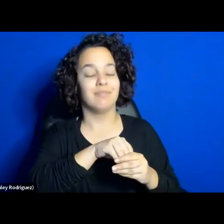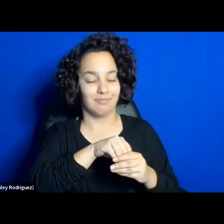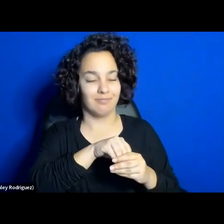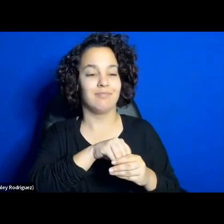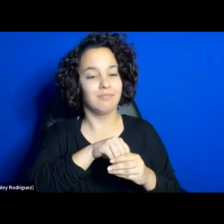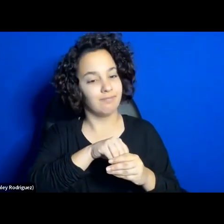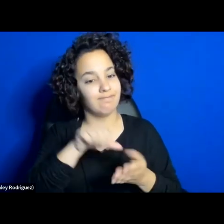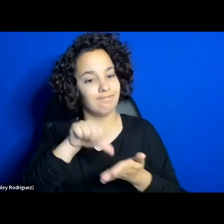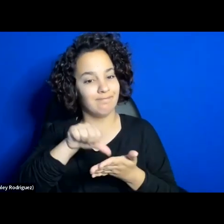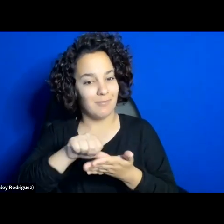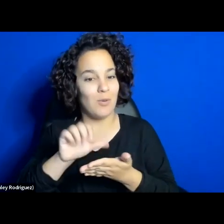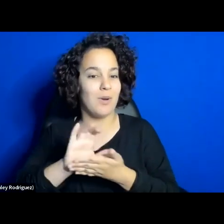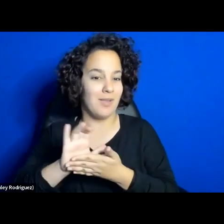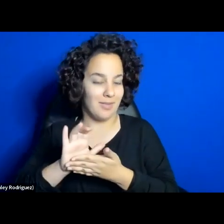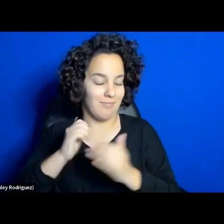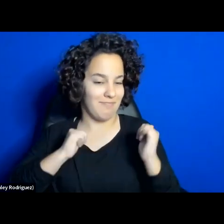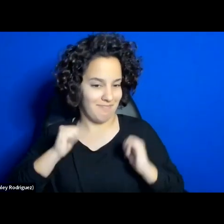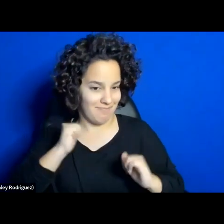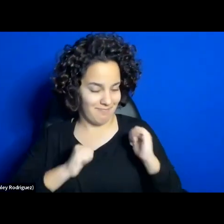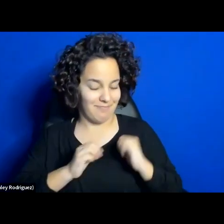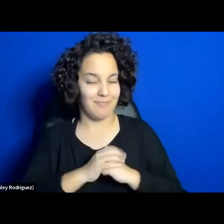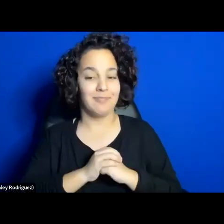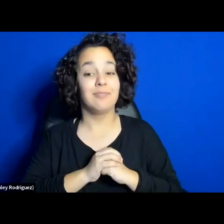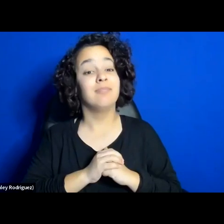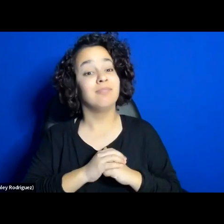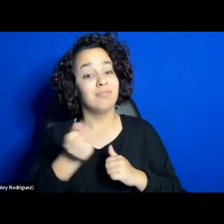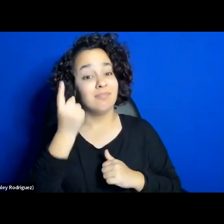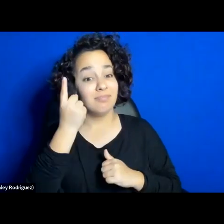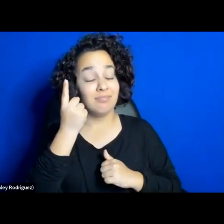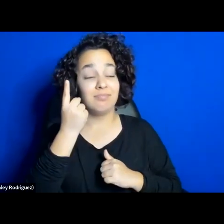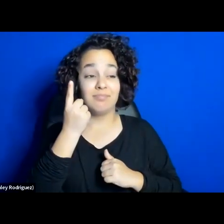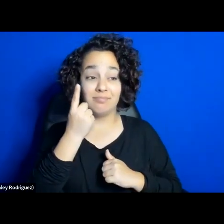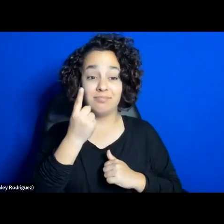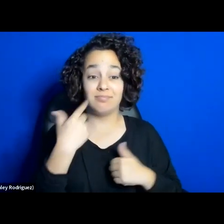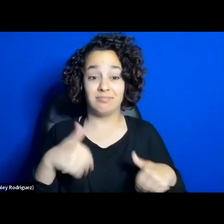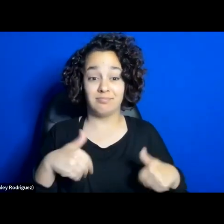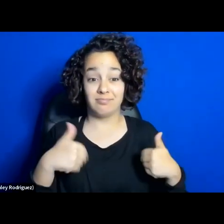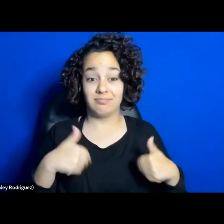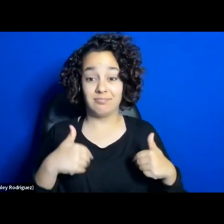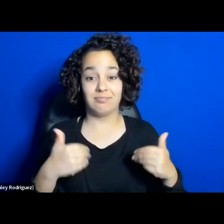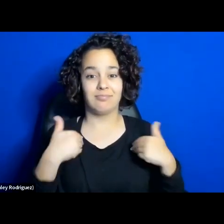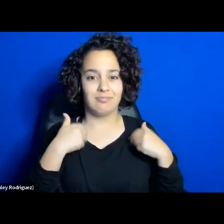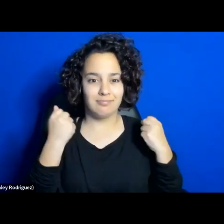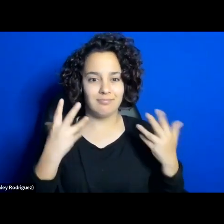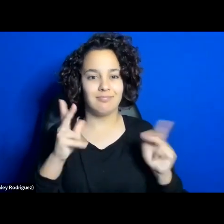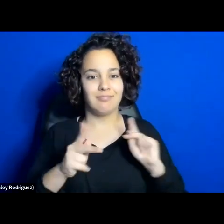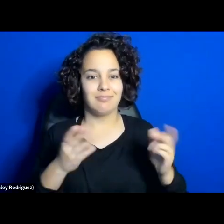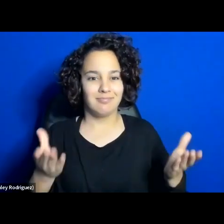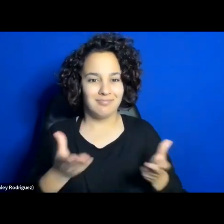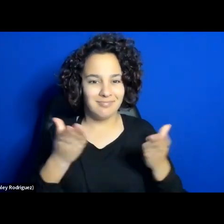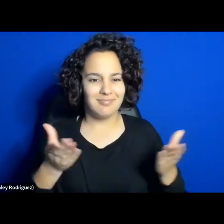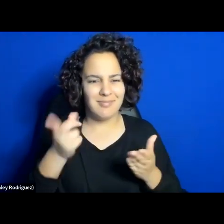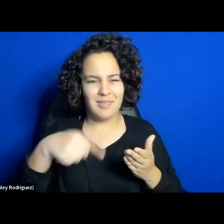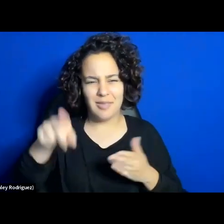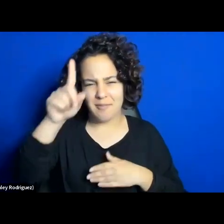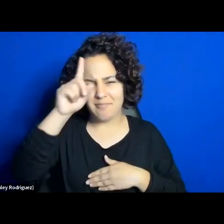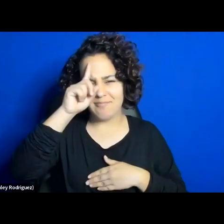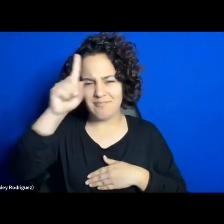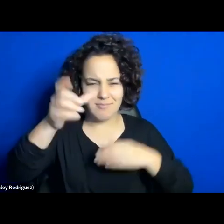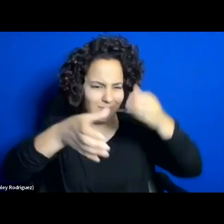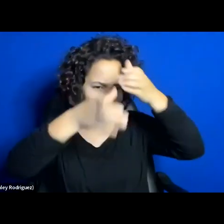Now, there are much better scholars of theatre here on this panel, so I'm not going to venture